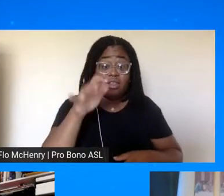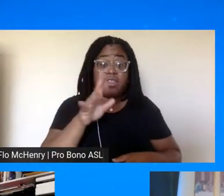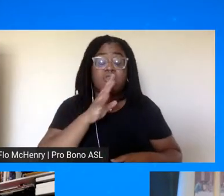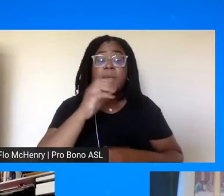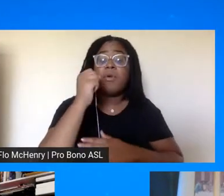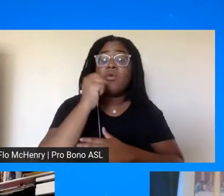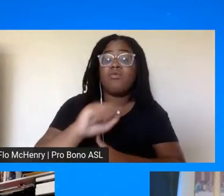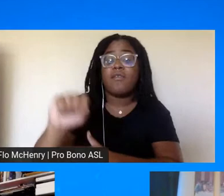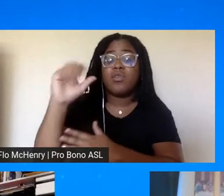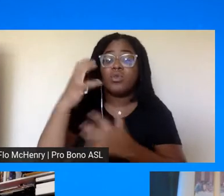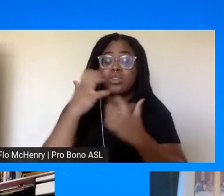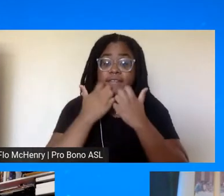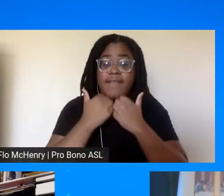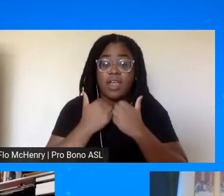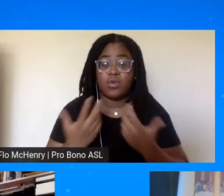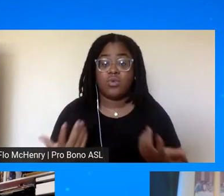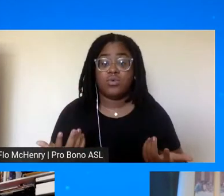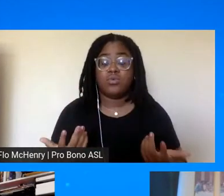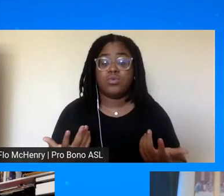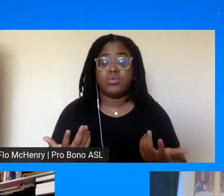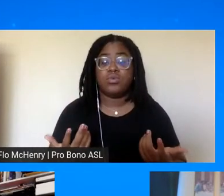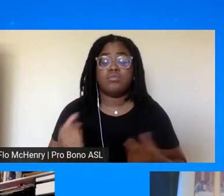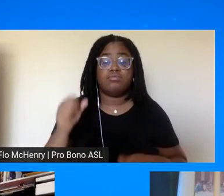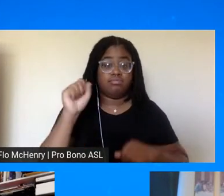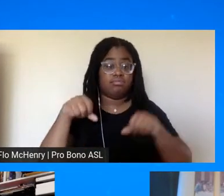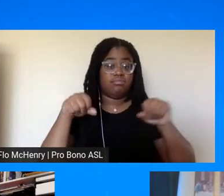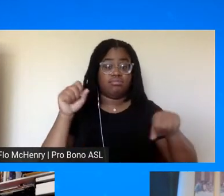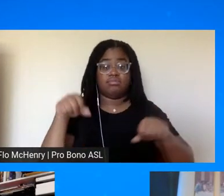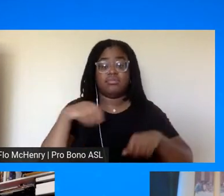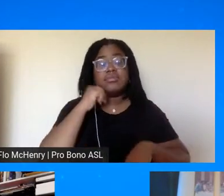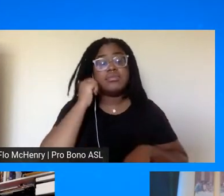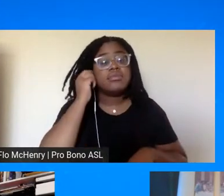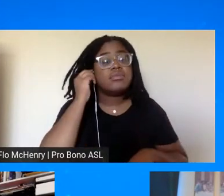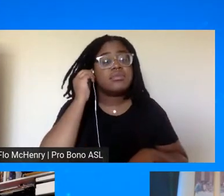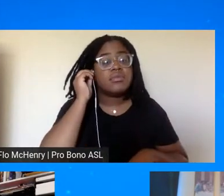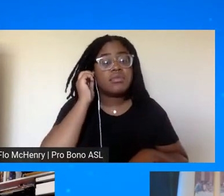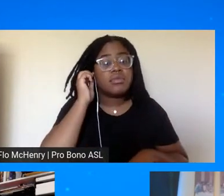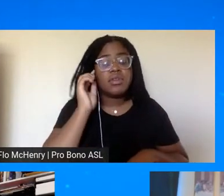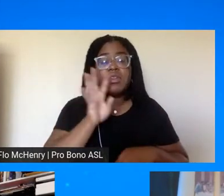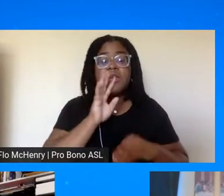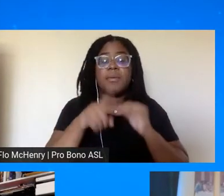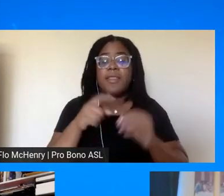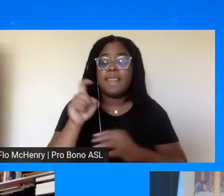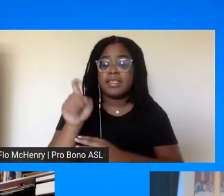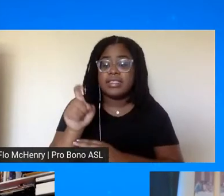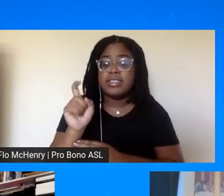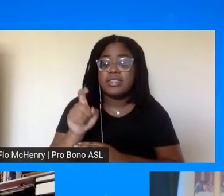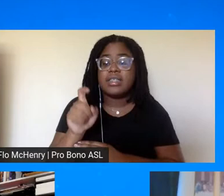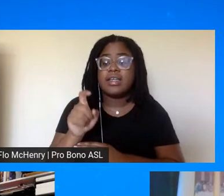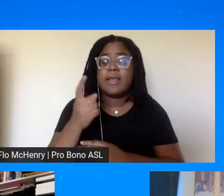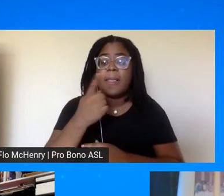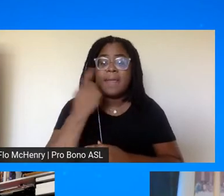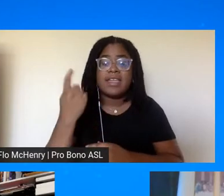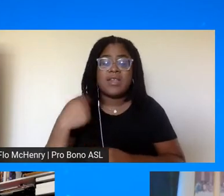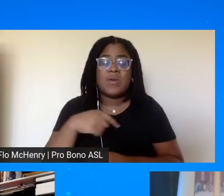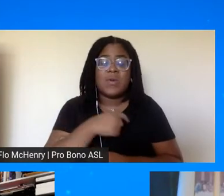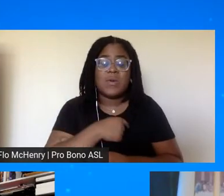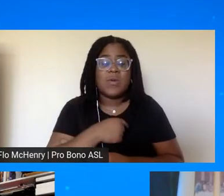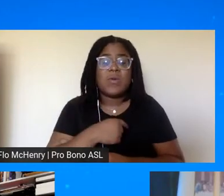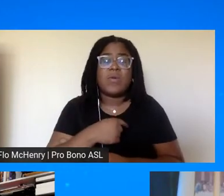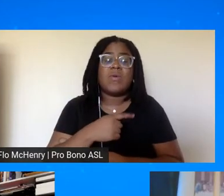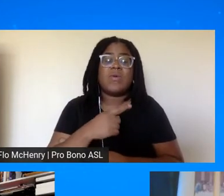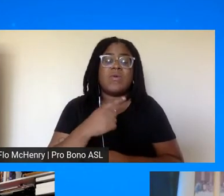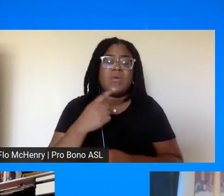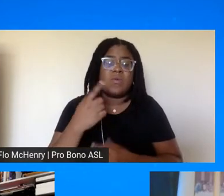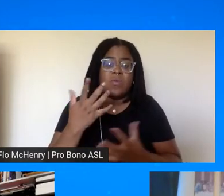of values yes yes yes yeah we're talking about these demands because we really want uh hope for